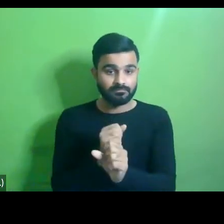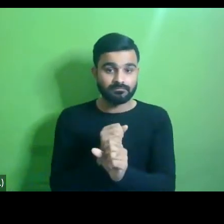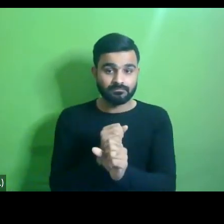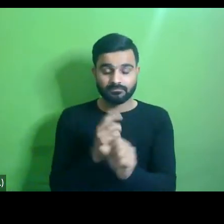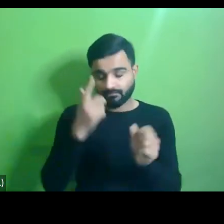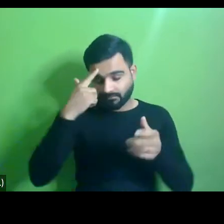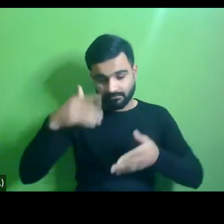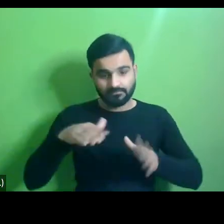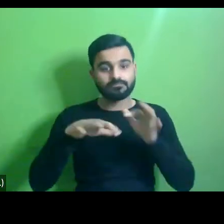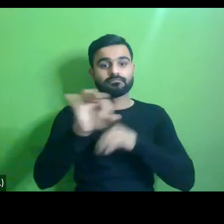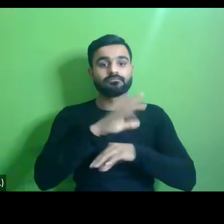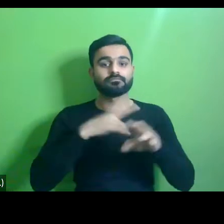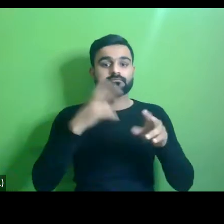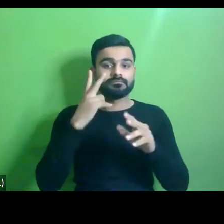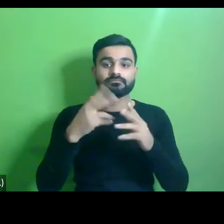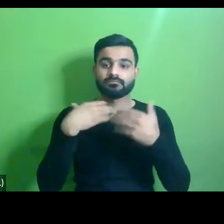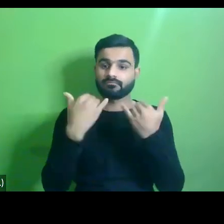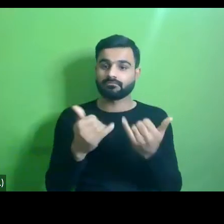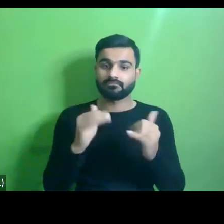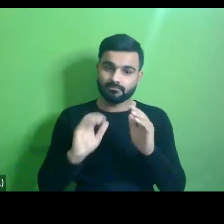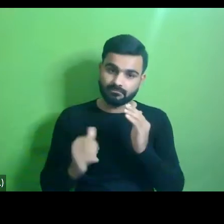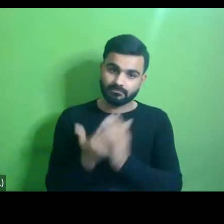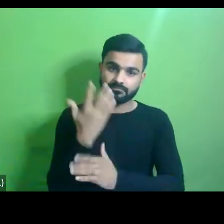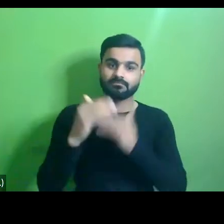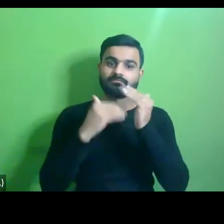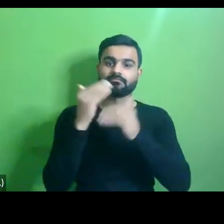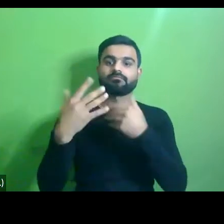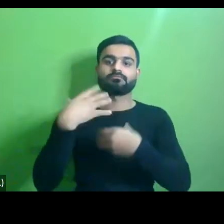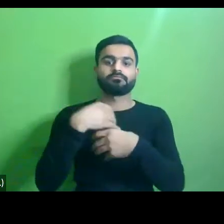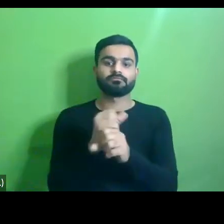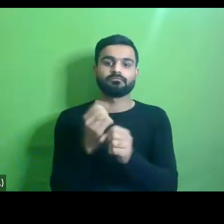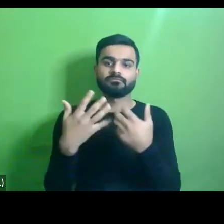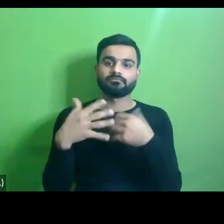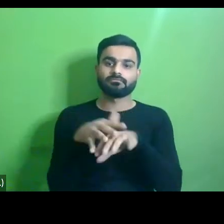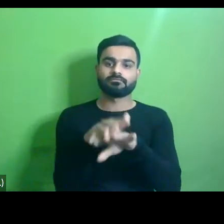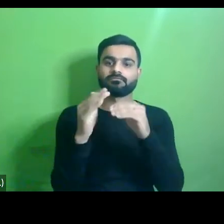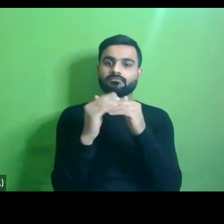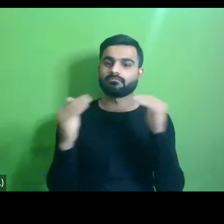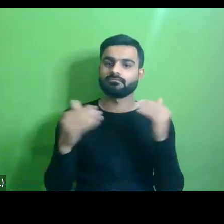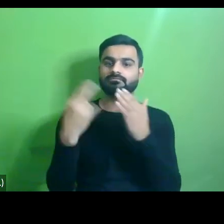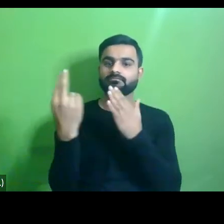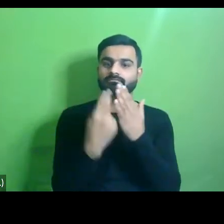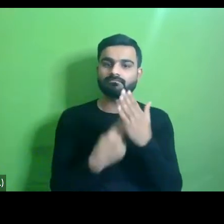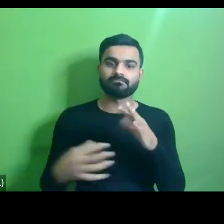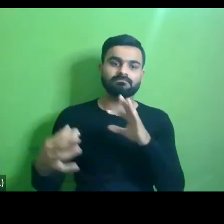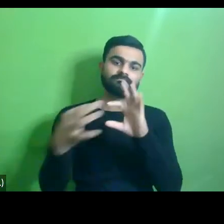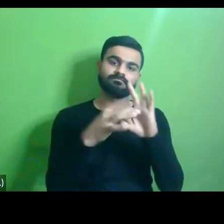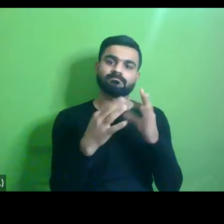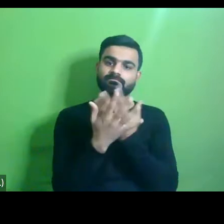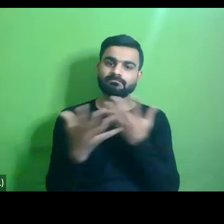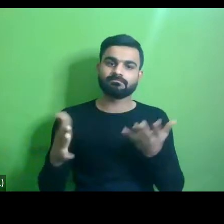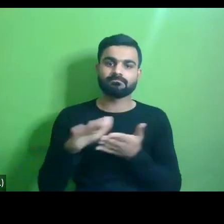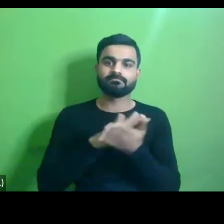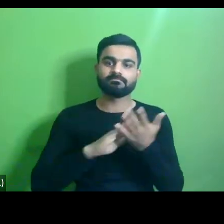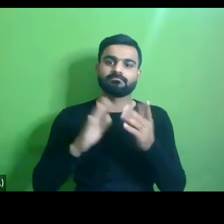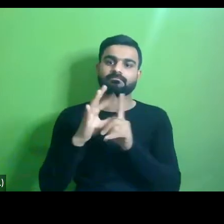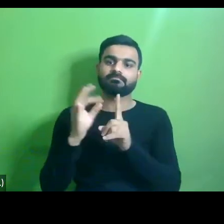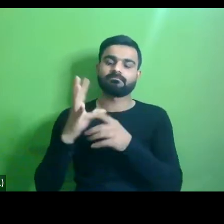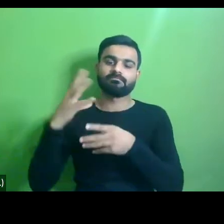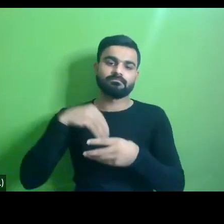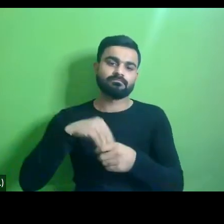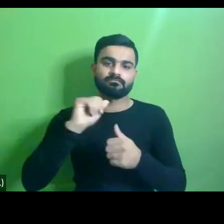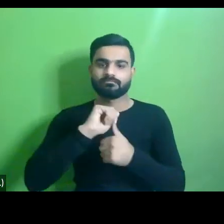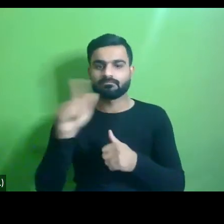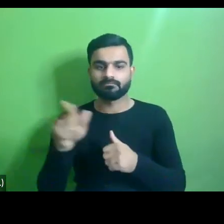and public spaces are now beginning to incorporate inclusive design elements so these design elements basically that cater to the needs of everybody